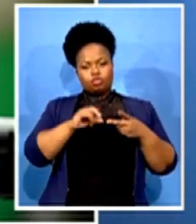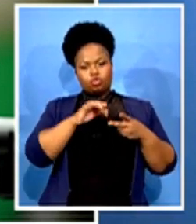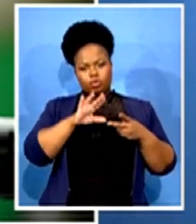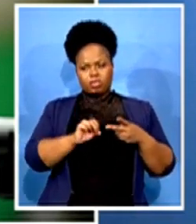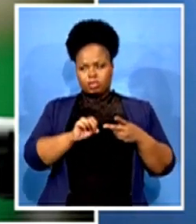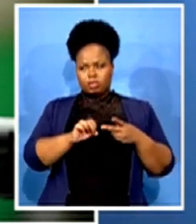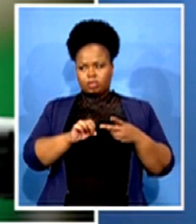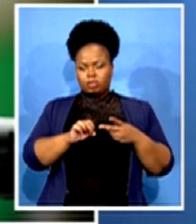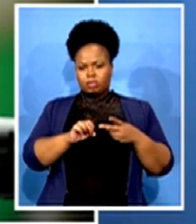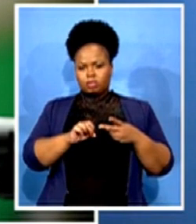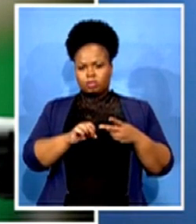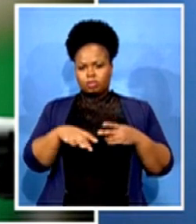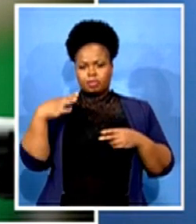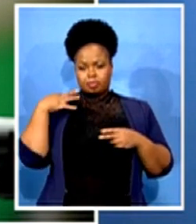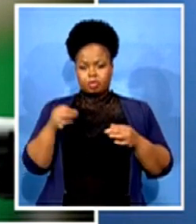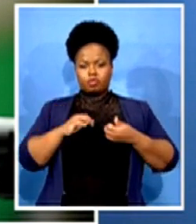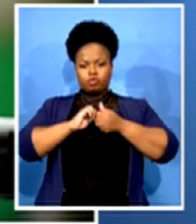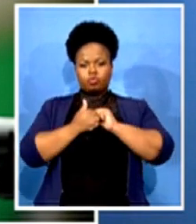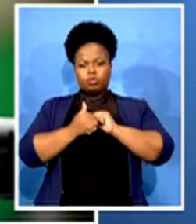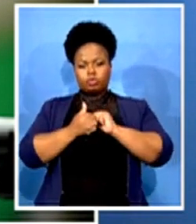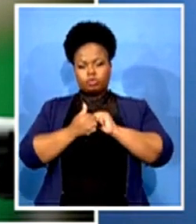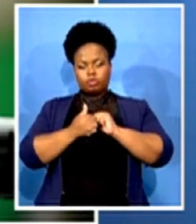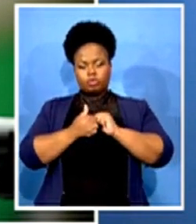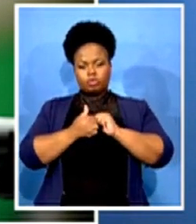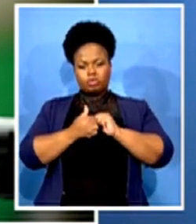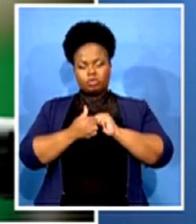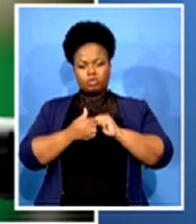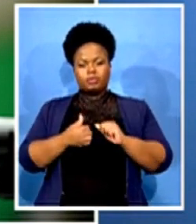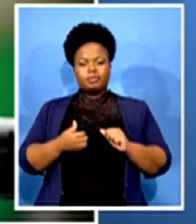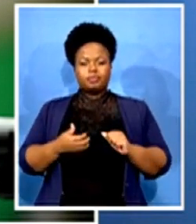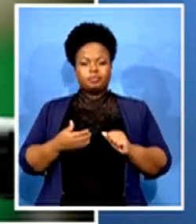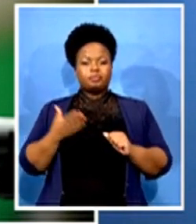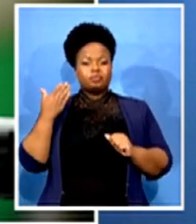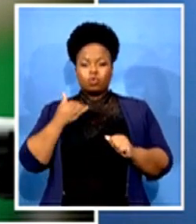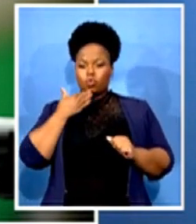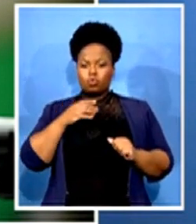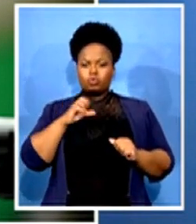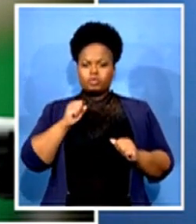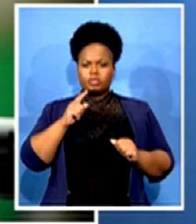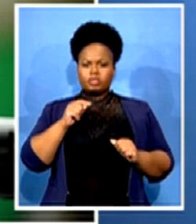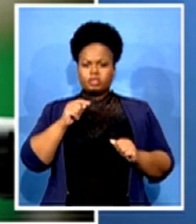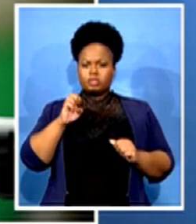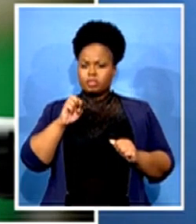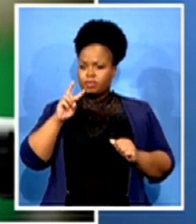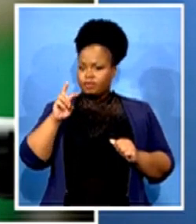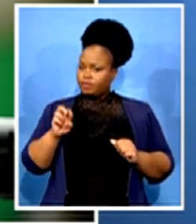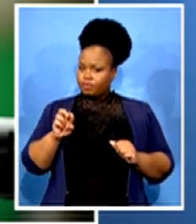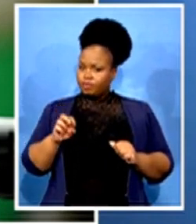Steve worked closely with